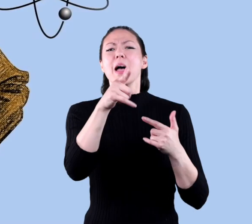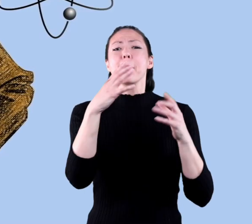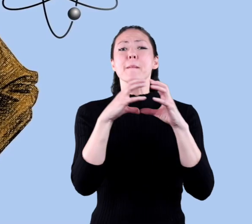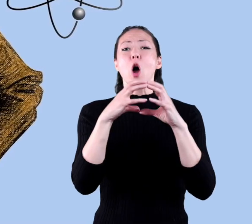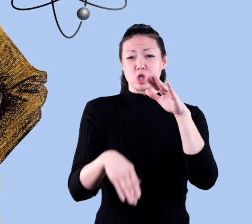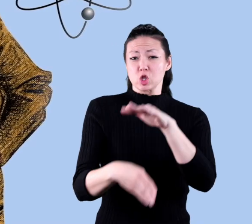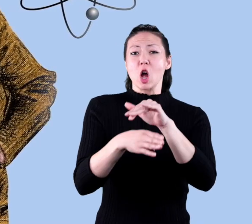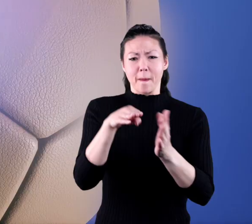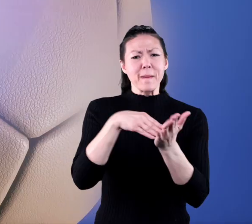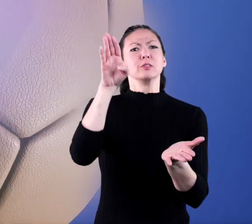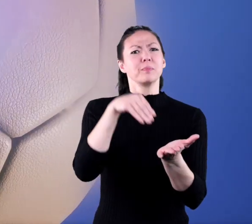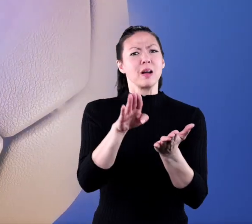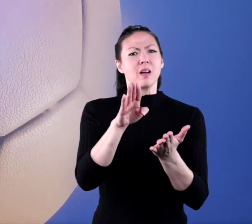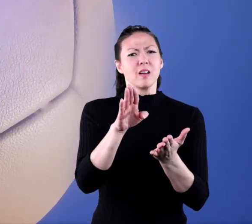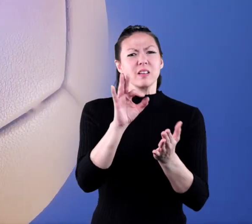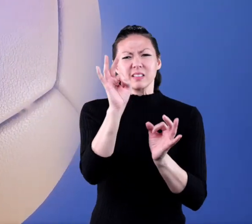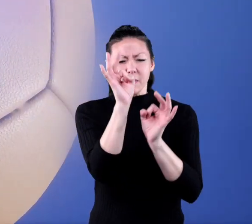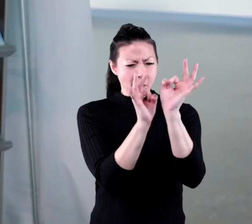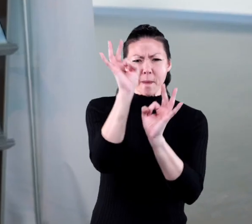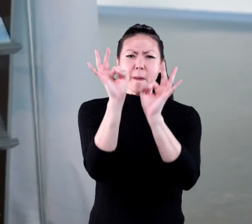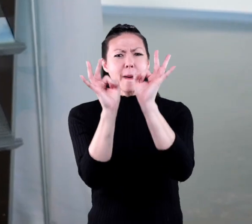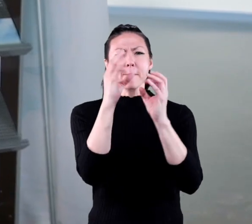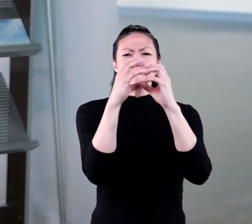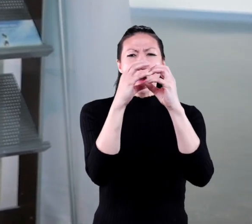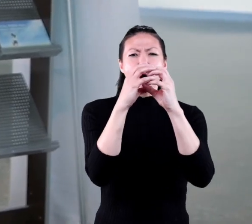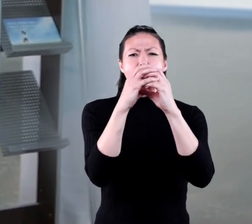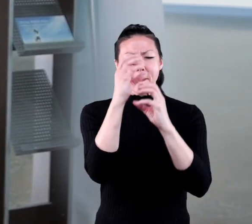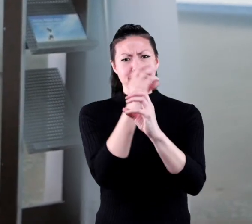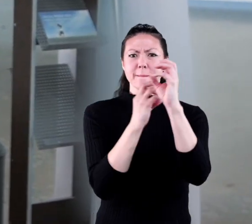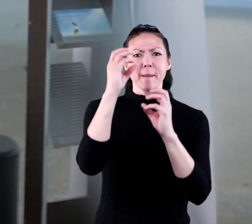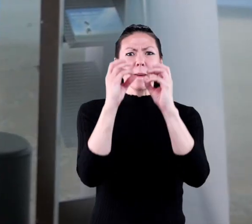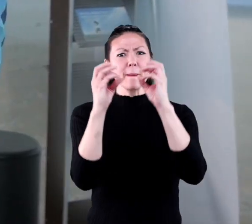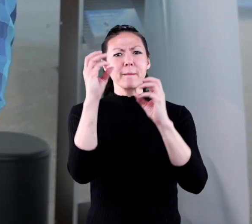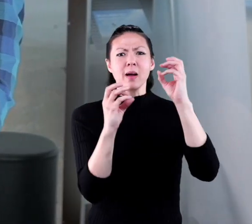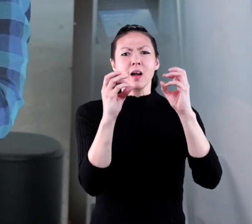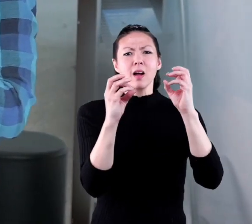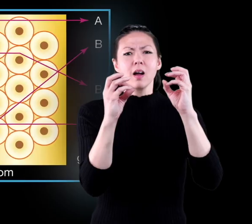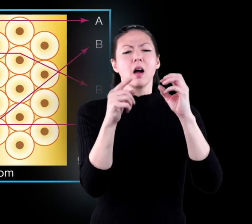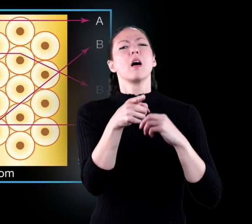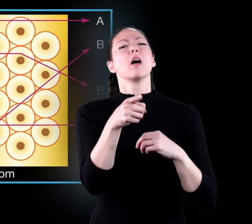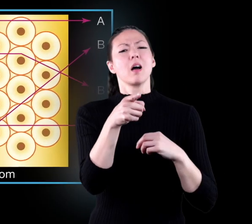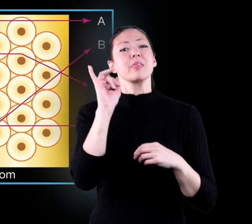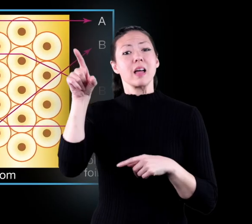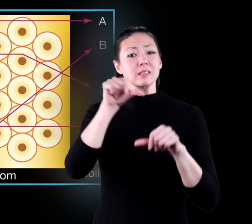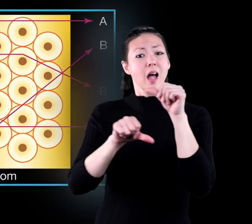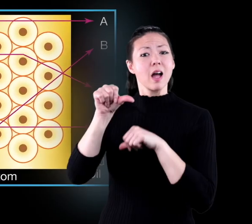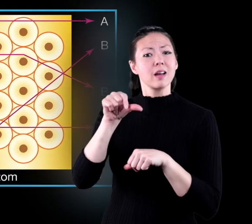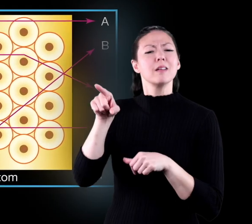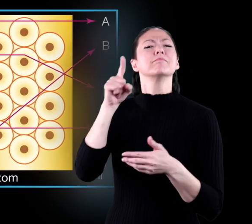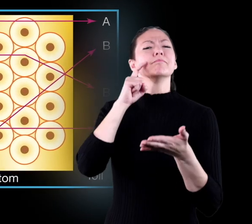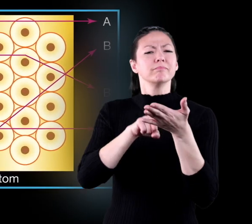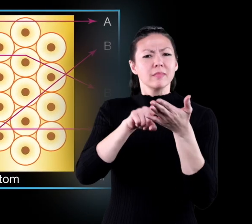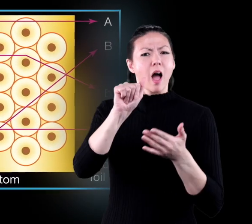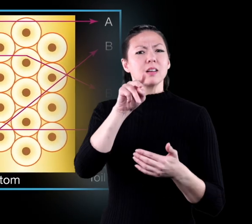kind of like you bounced a soccer ball off a tiny, tiny super ball. The way that super ball, or in Rutherford's